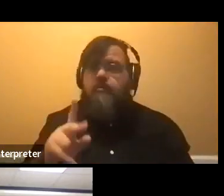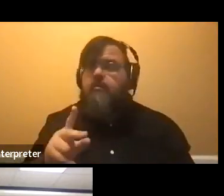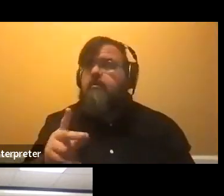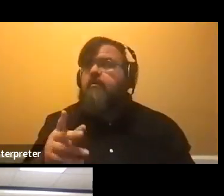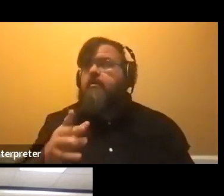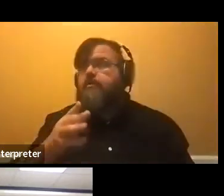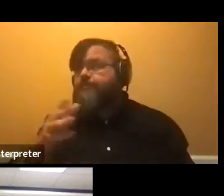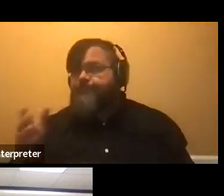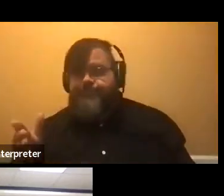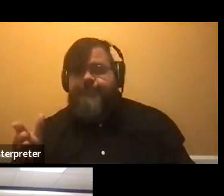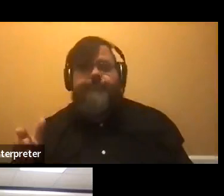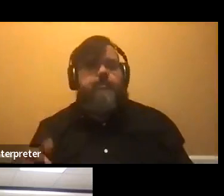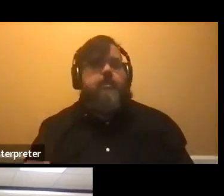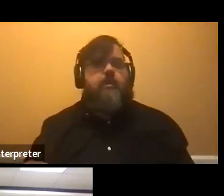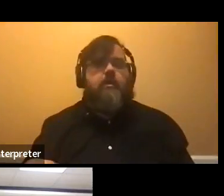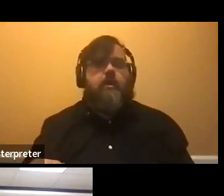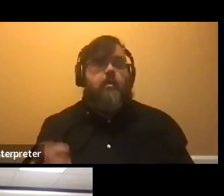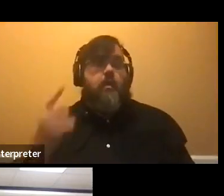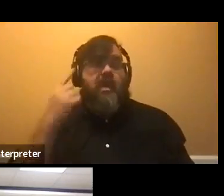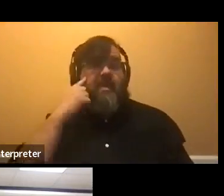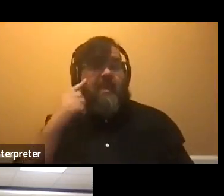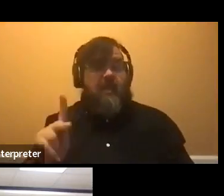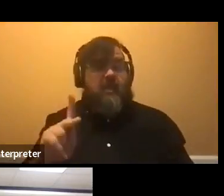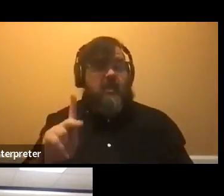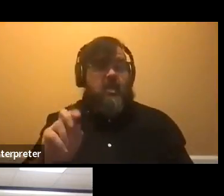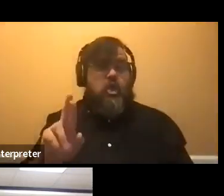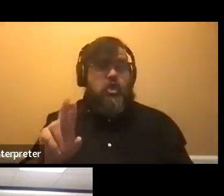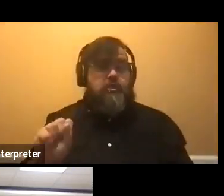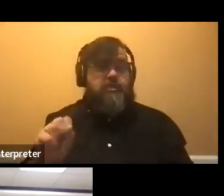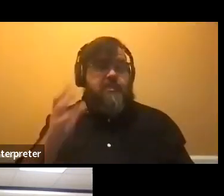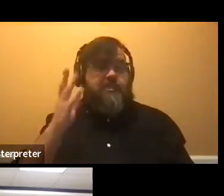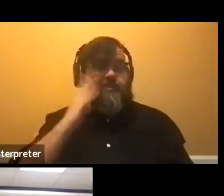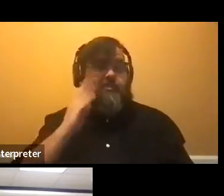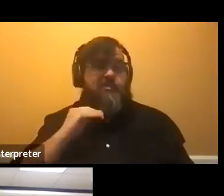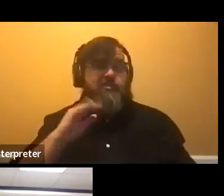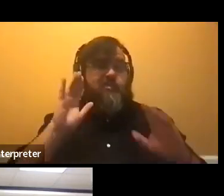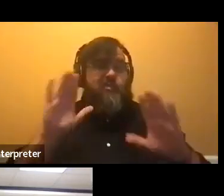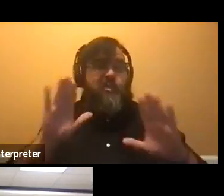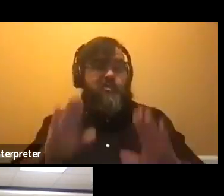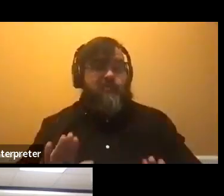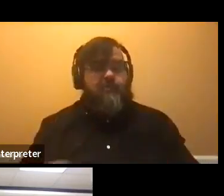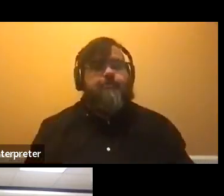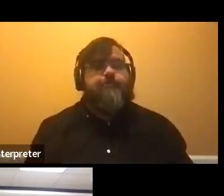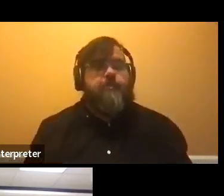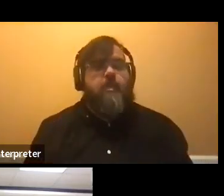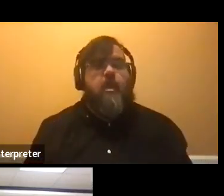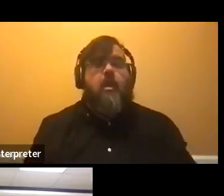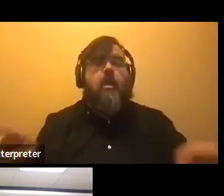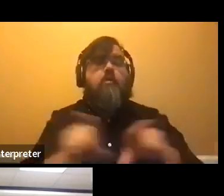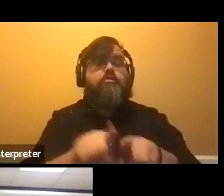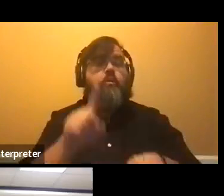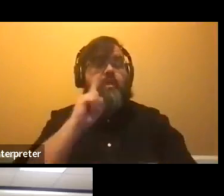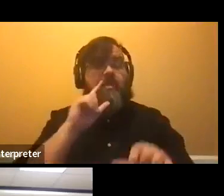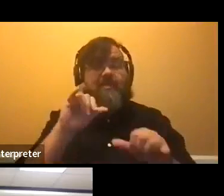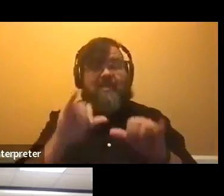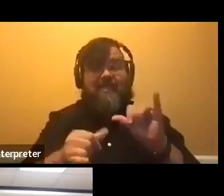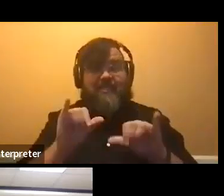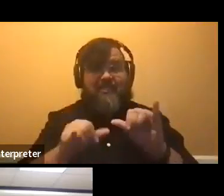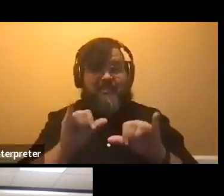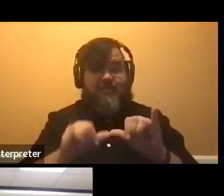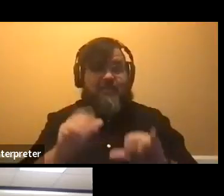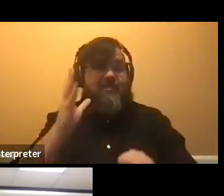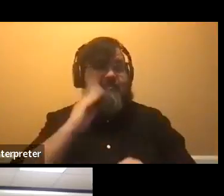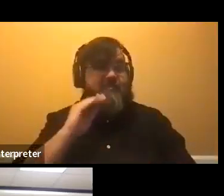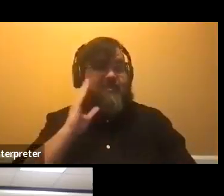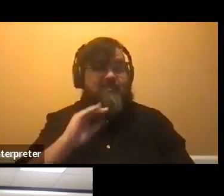we think that the CURS experience is wonderful. We also think that the engineering experience in community park is wonderful.